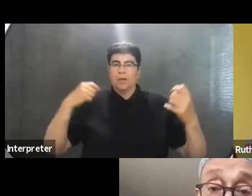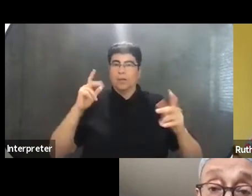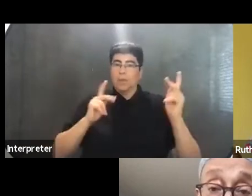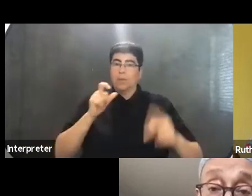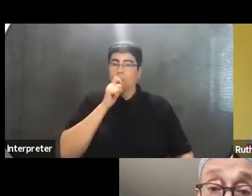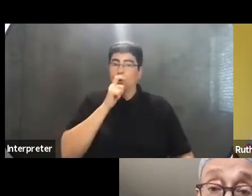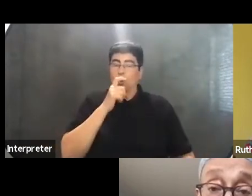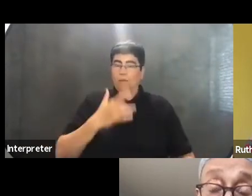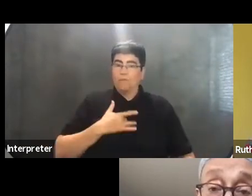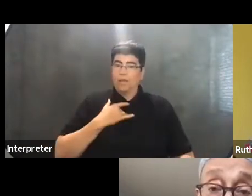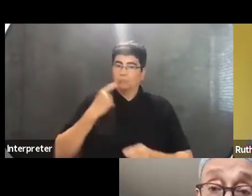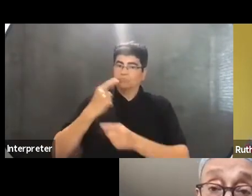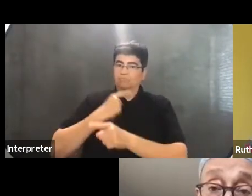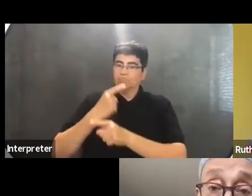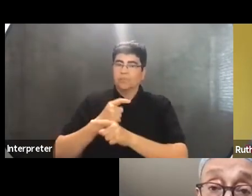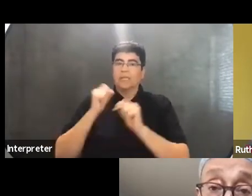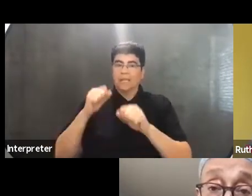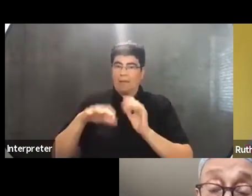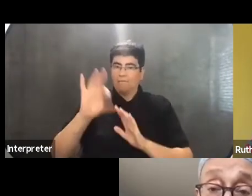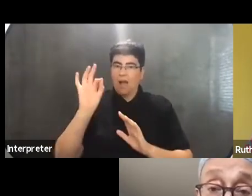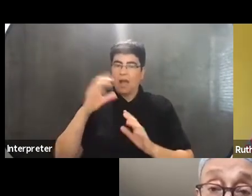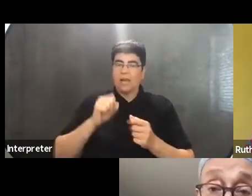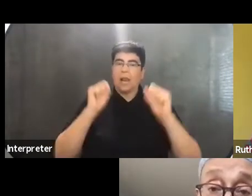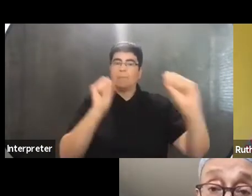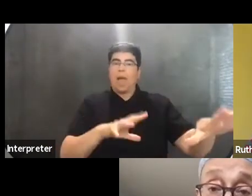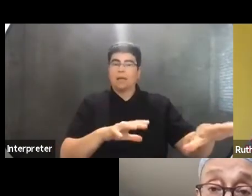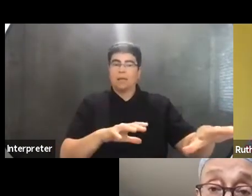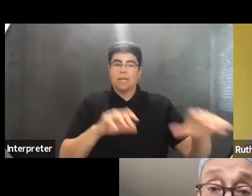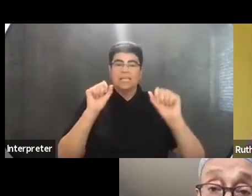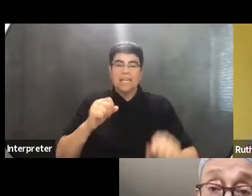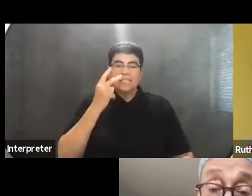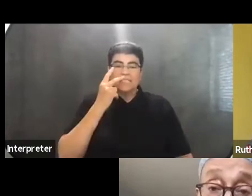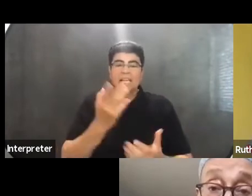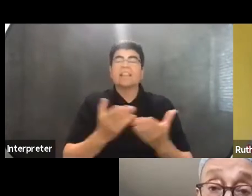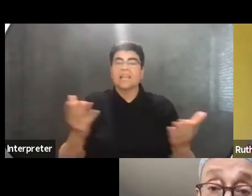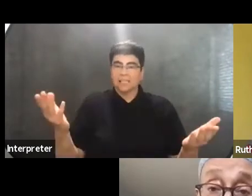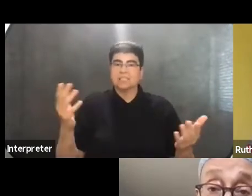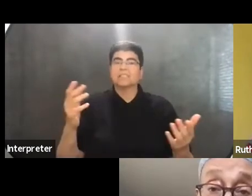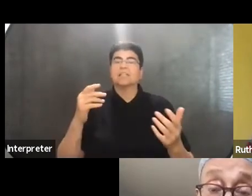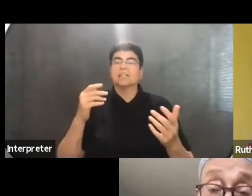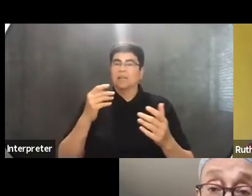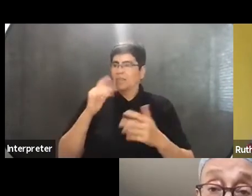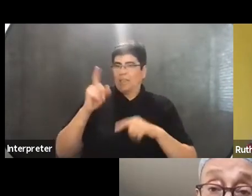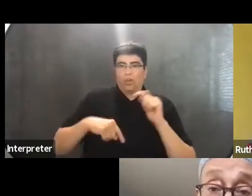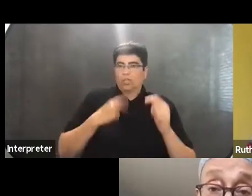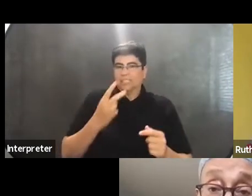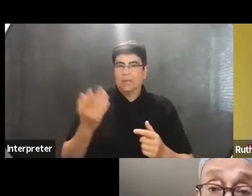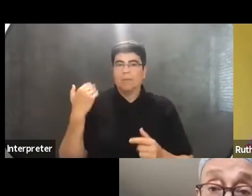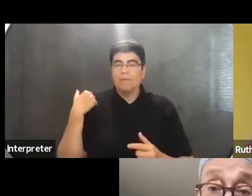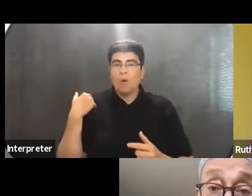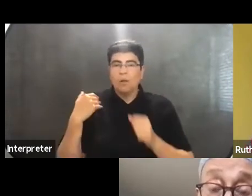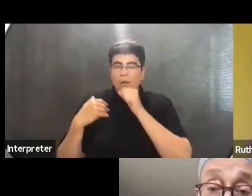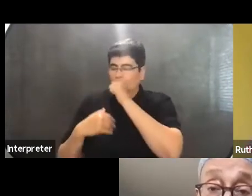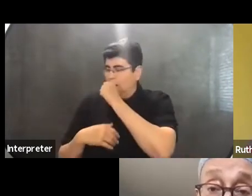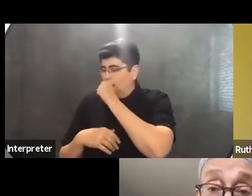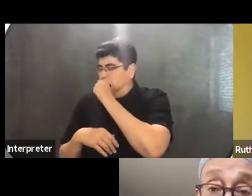confined and abandoned can see things they couldn't see before based in something